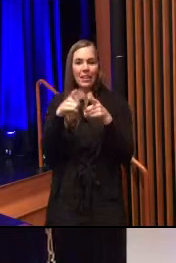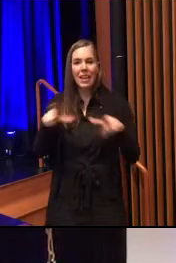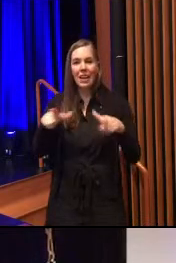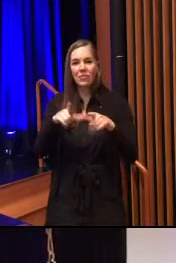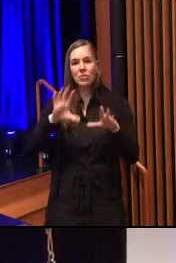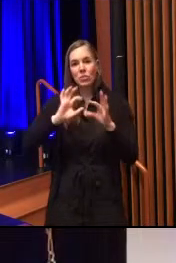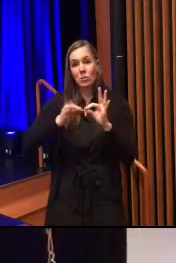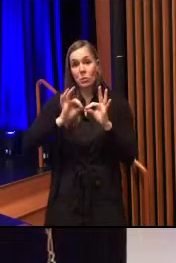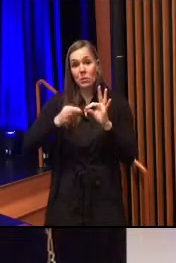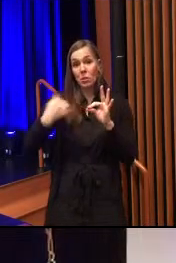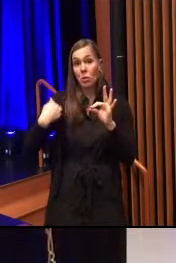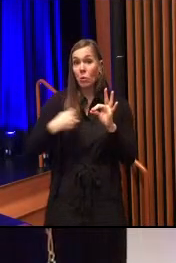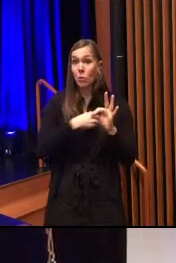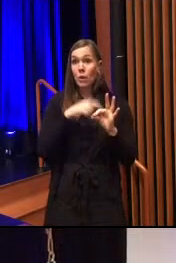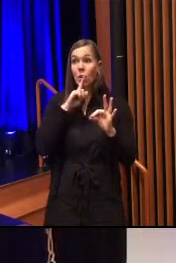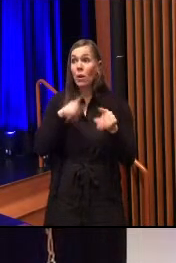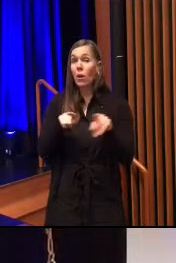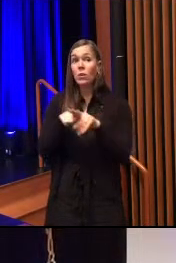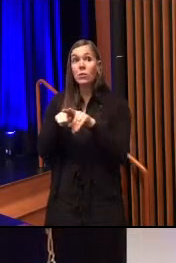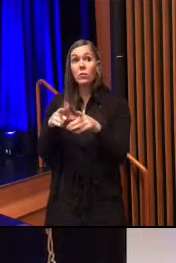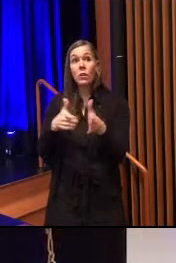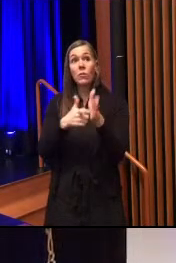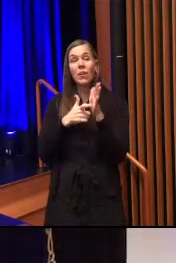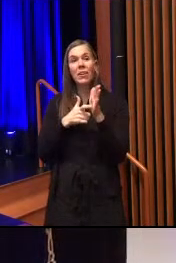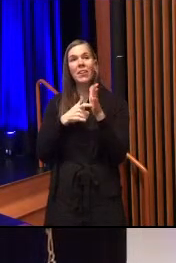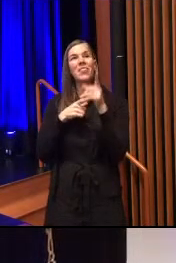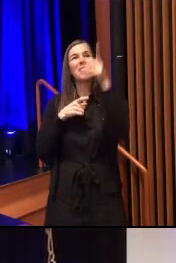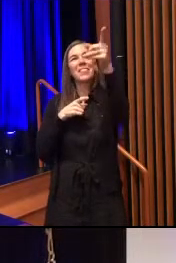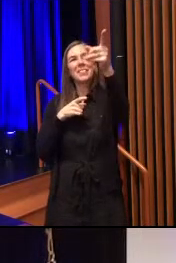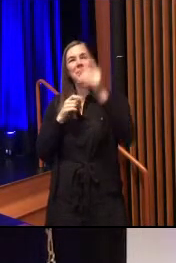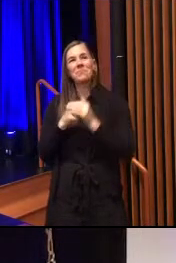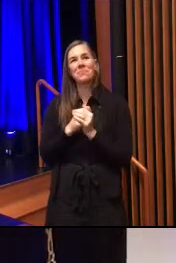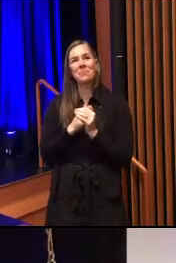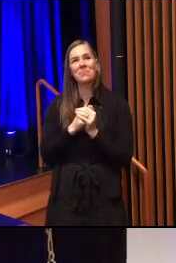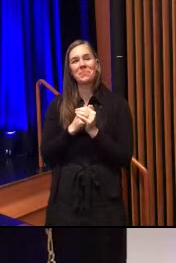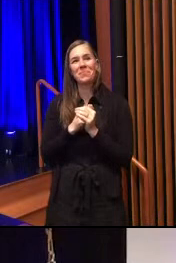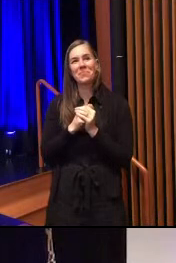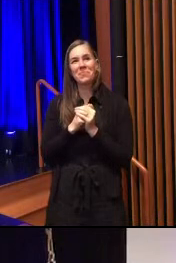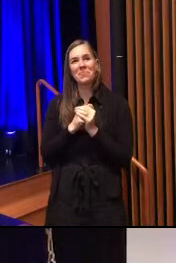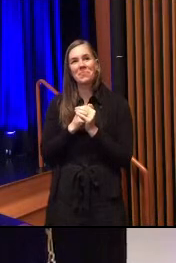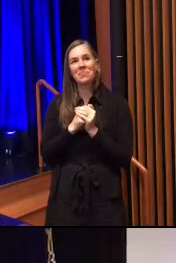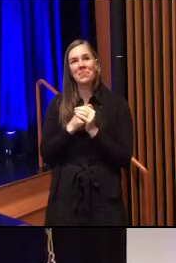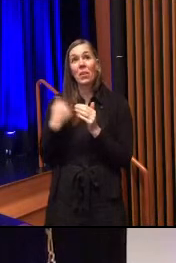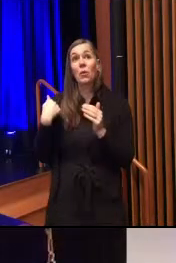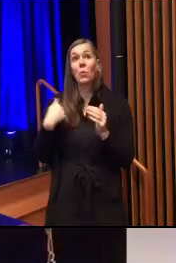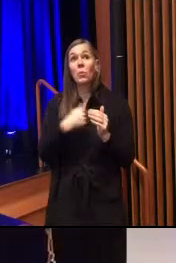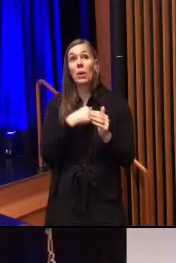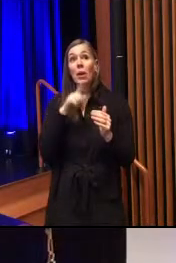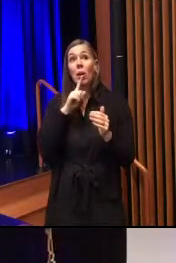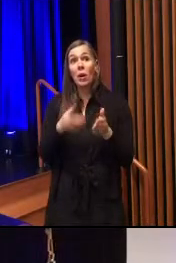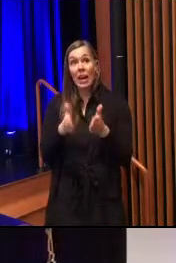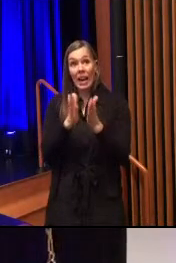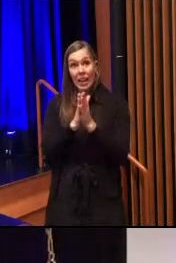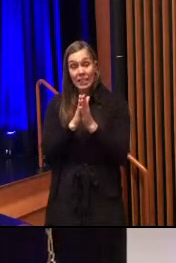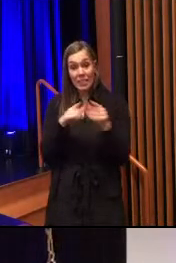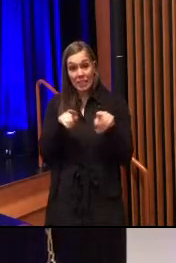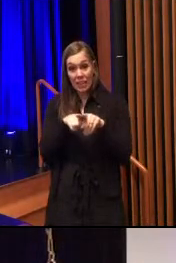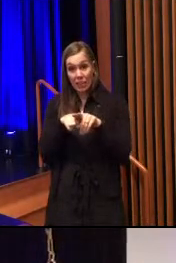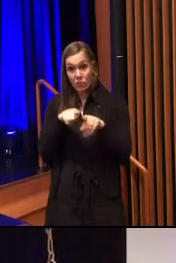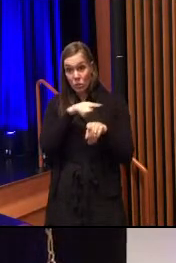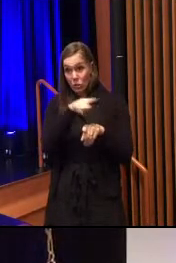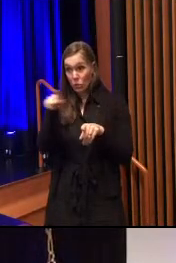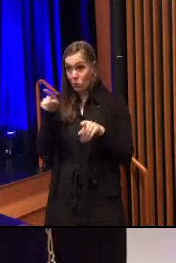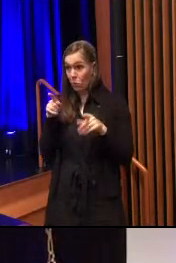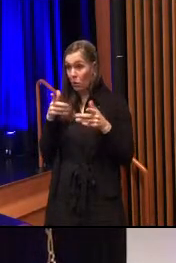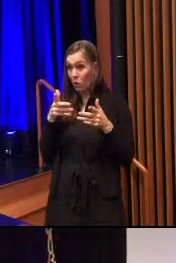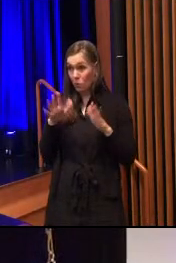We are requiring as you oh there she is we are asking as you have all already